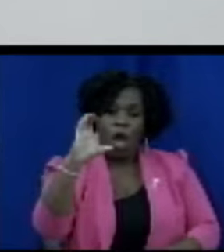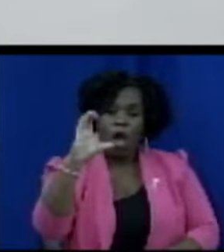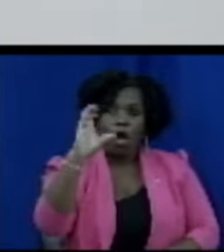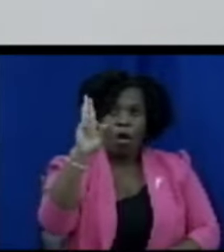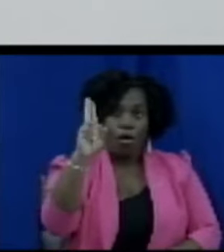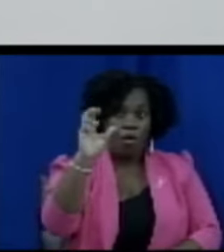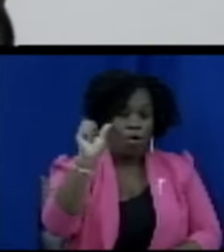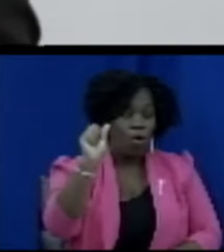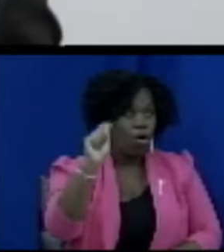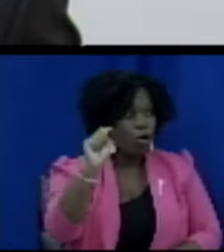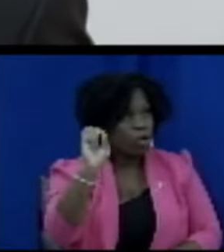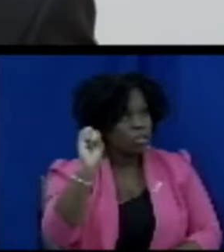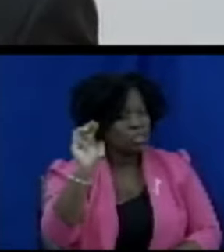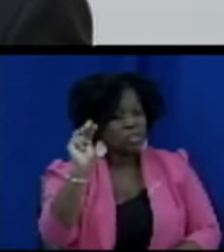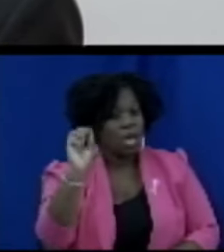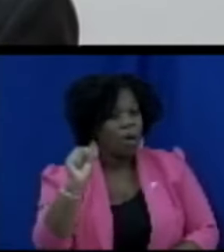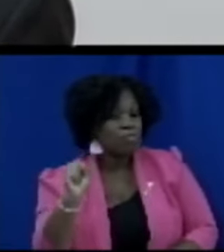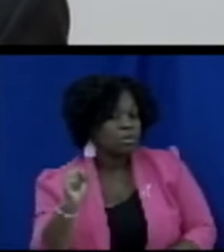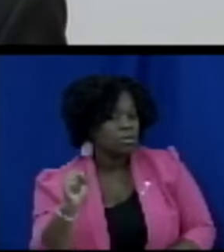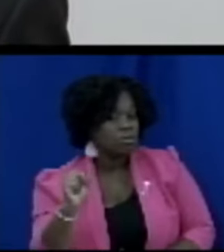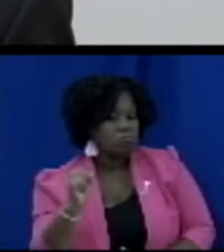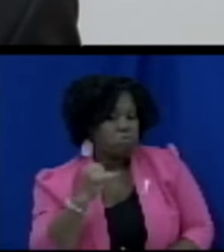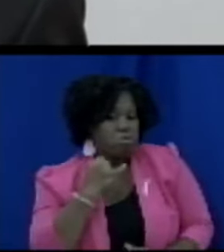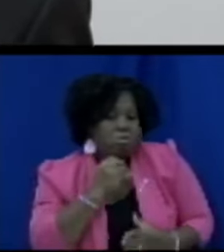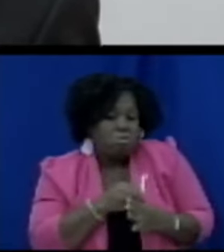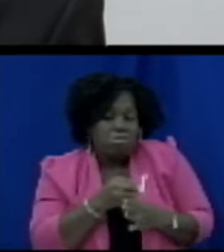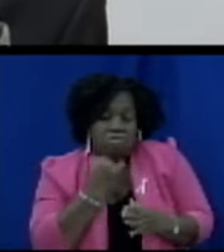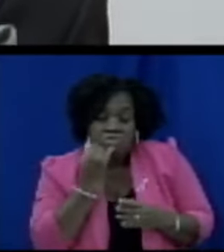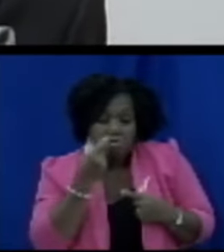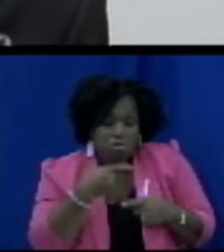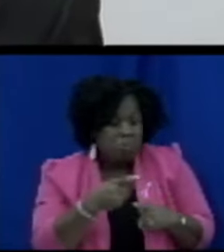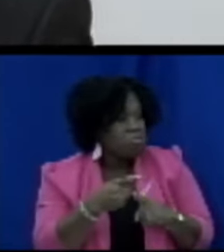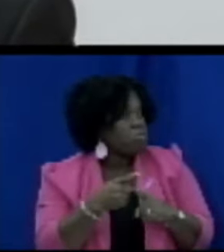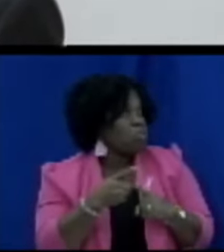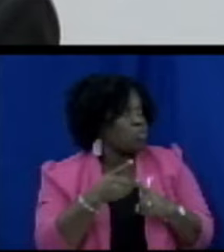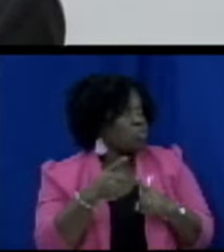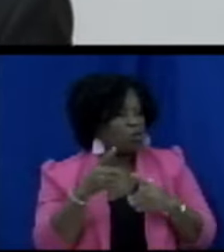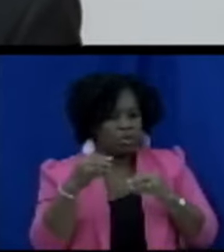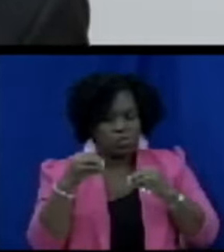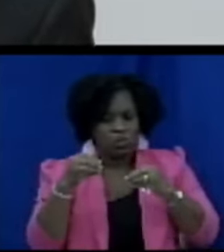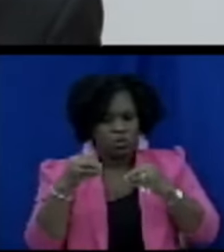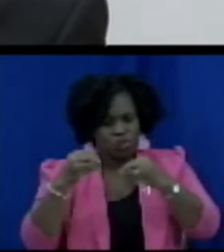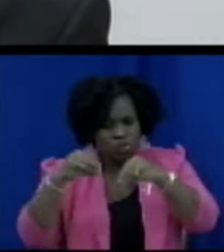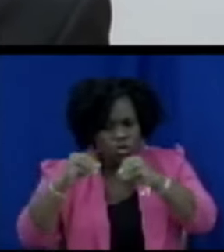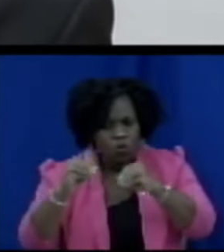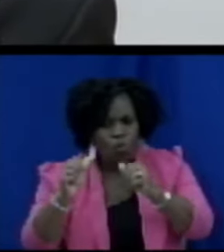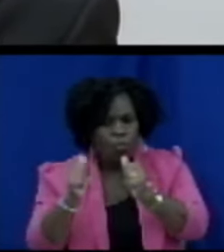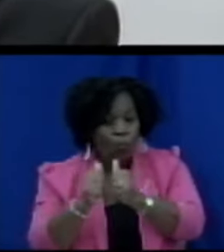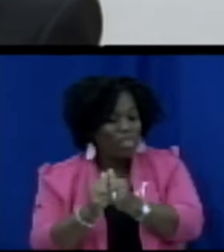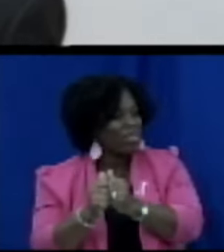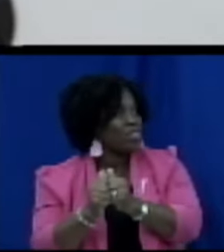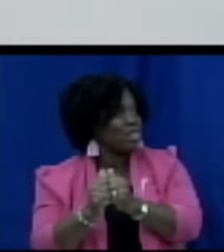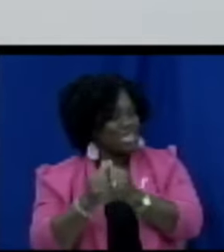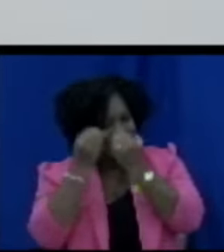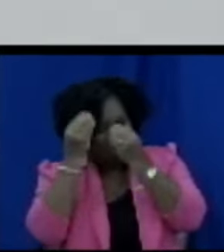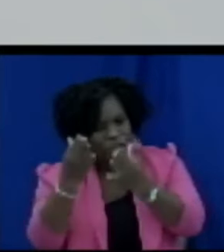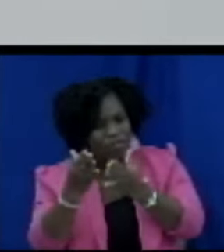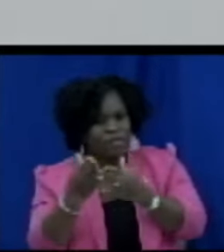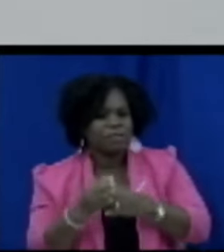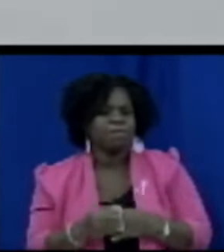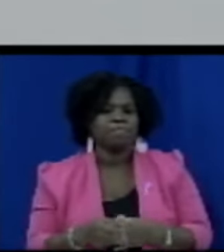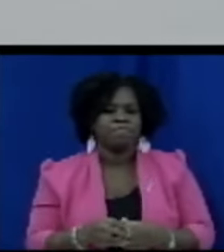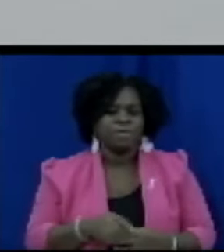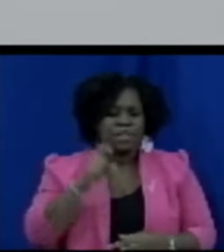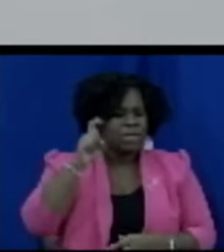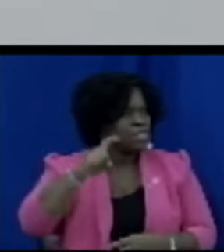store with the information in terms of the import cost from customs he should be able